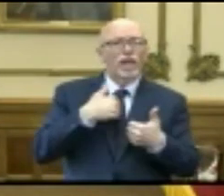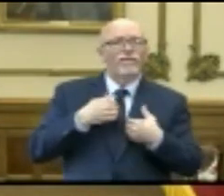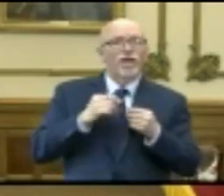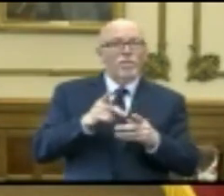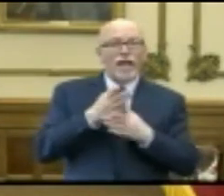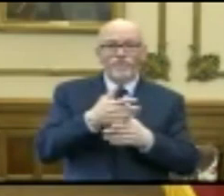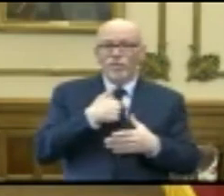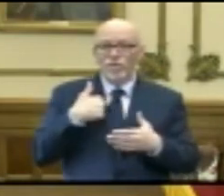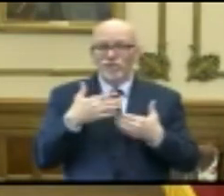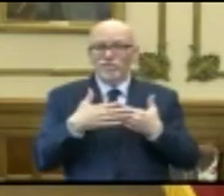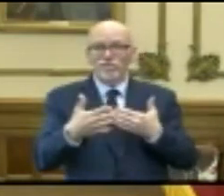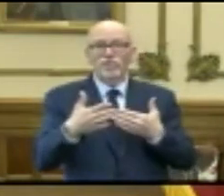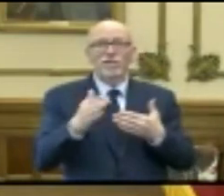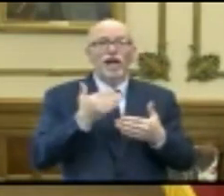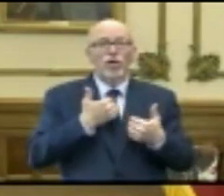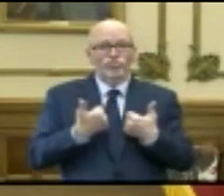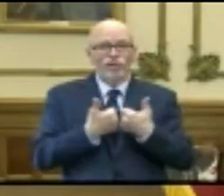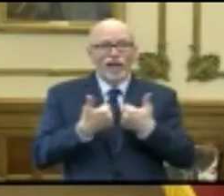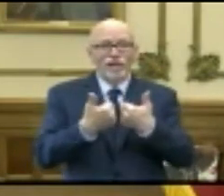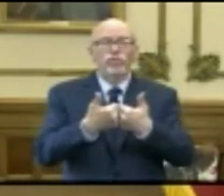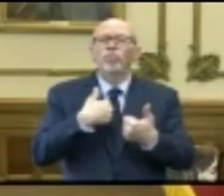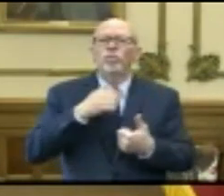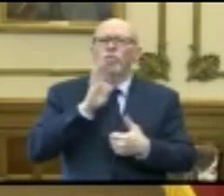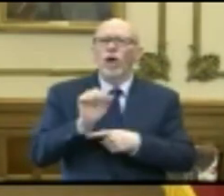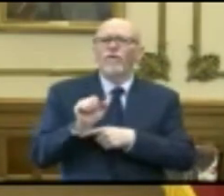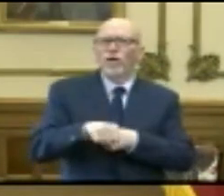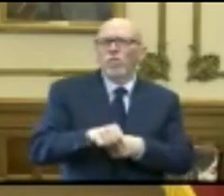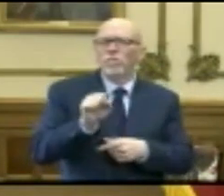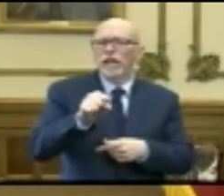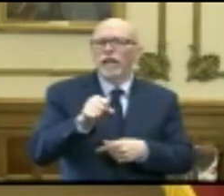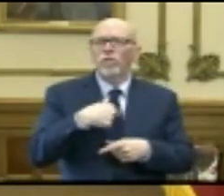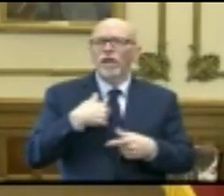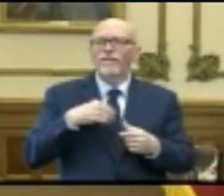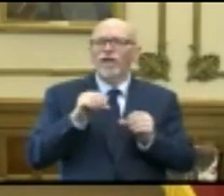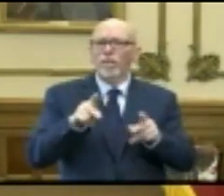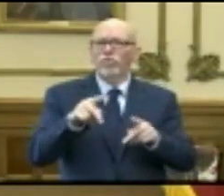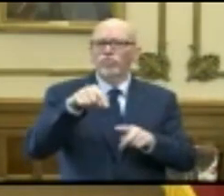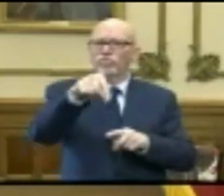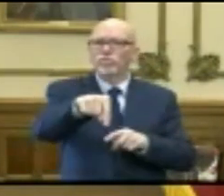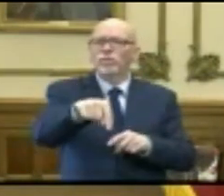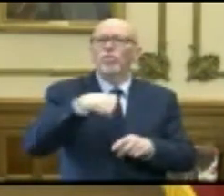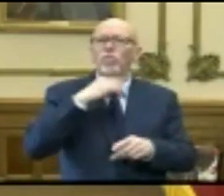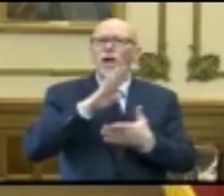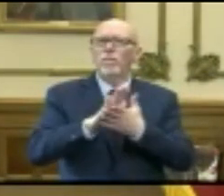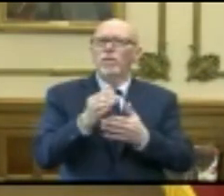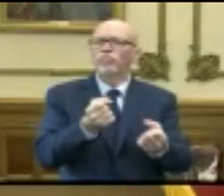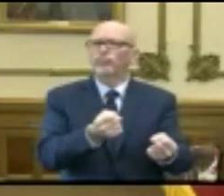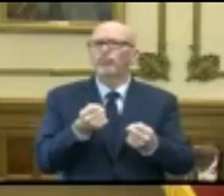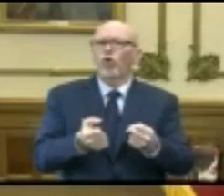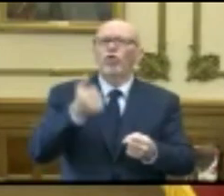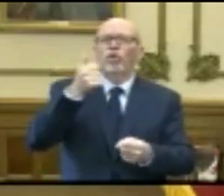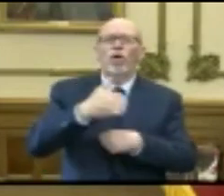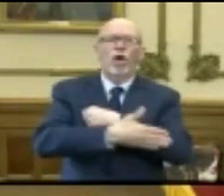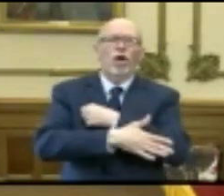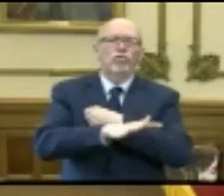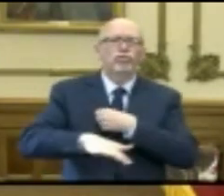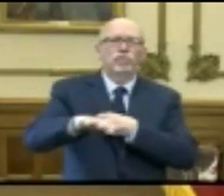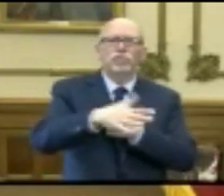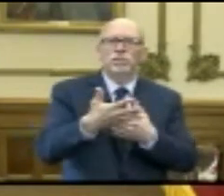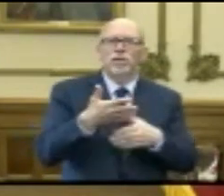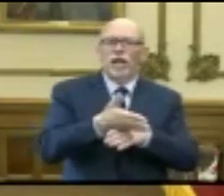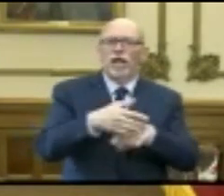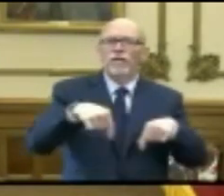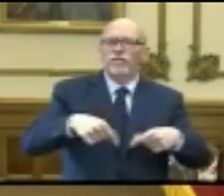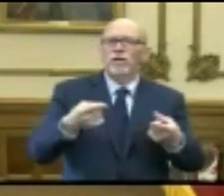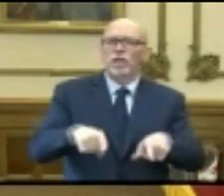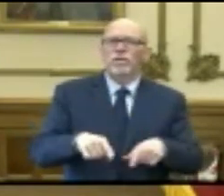past the near-term challenges, which we will overcome, we have an opportunity to be a stronger nation on the back end of this. So in